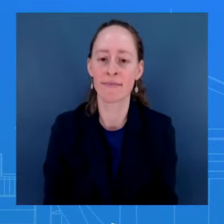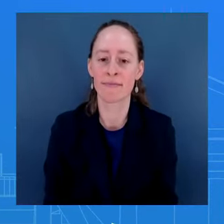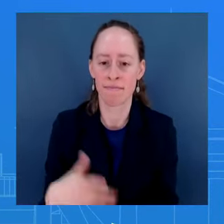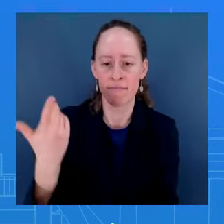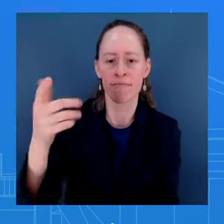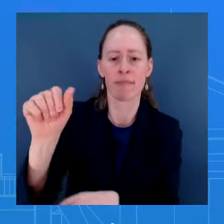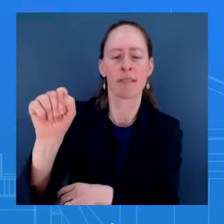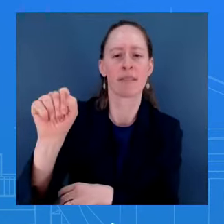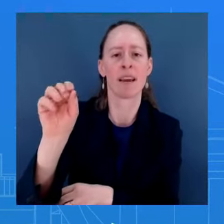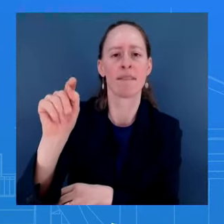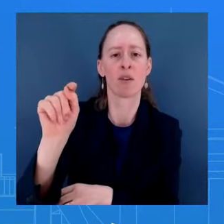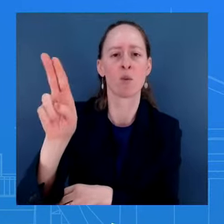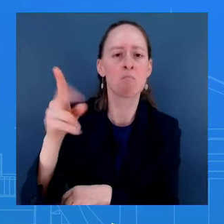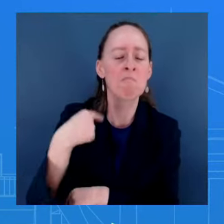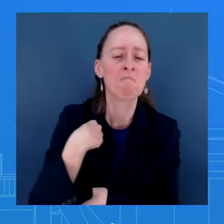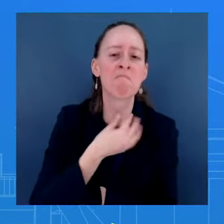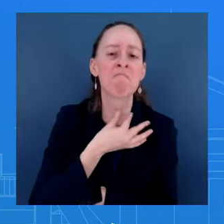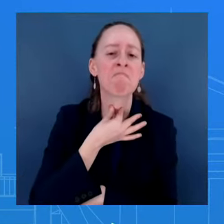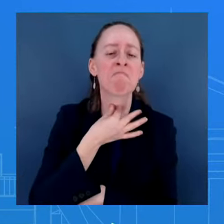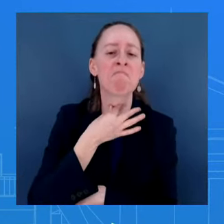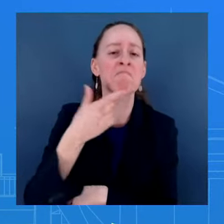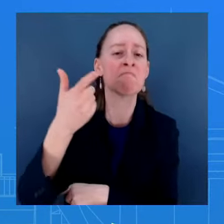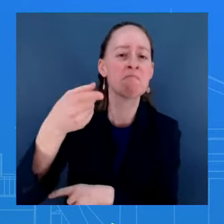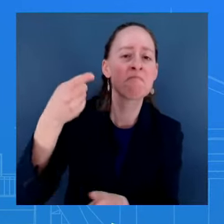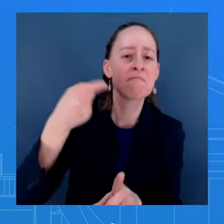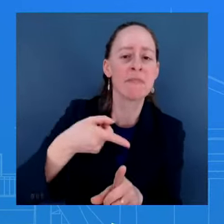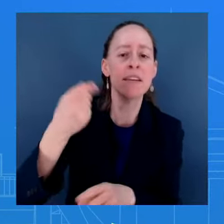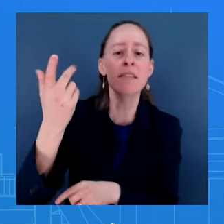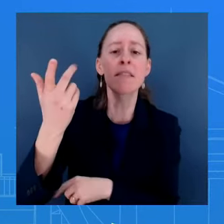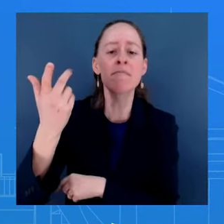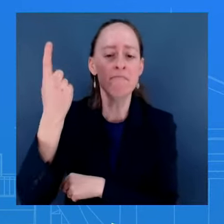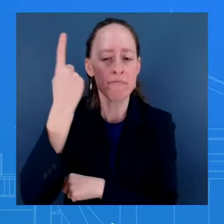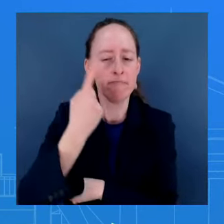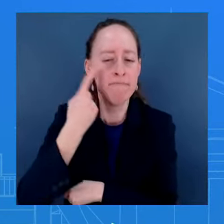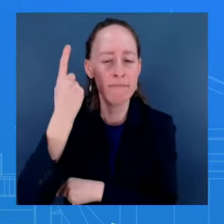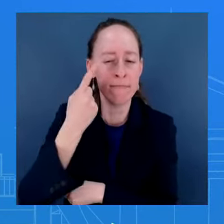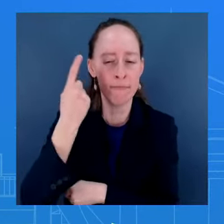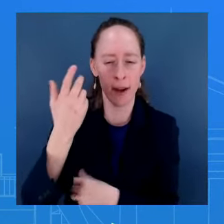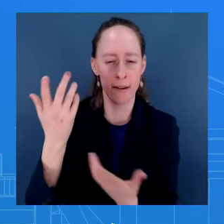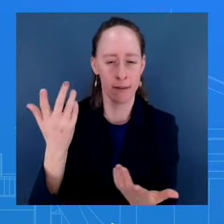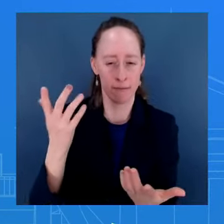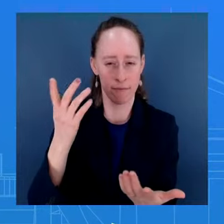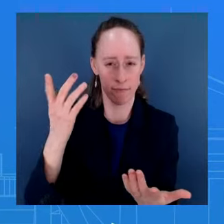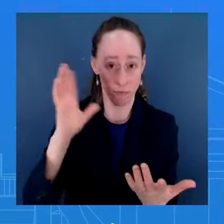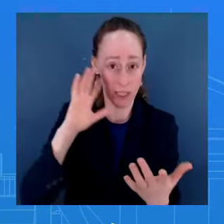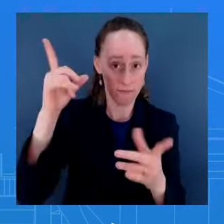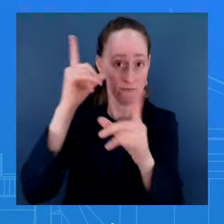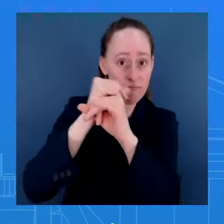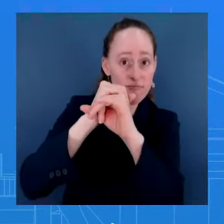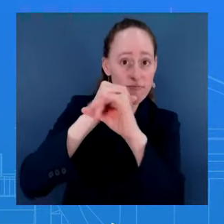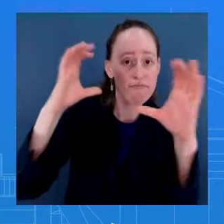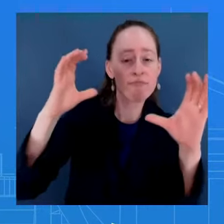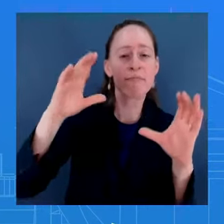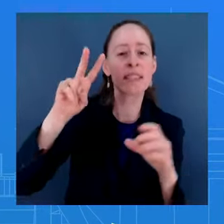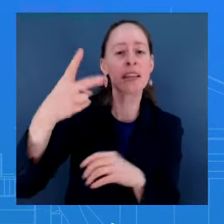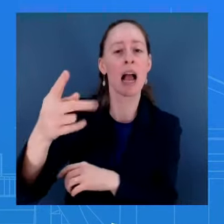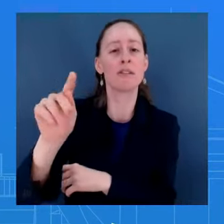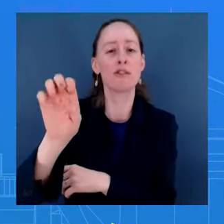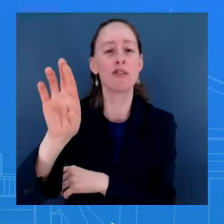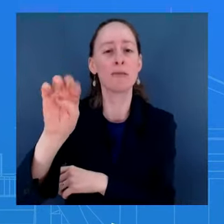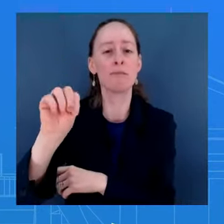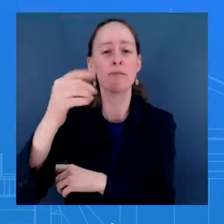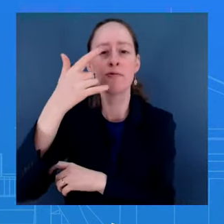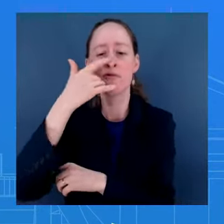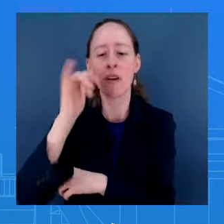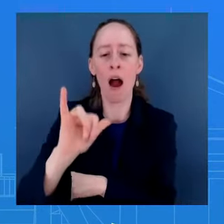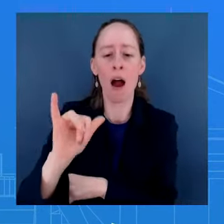for the second term, versus going over kind of the accomplishments of the first term? So I don't have a formula to read out to